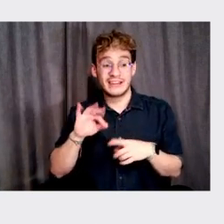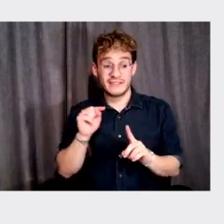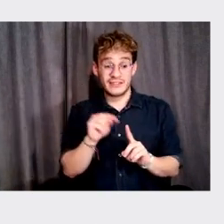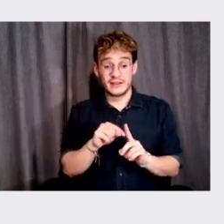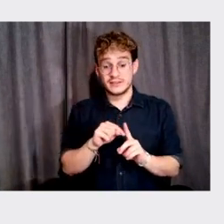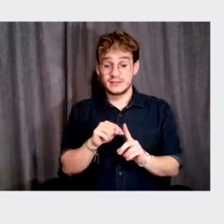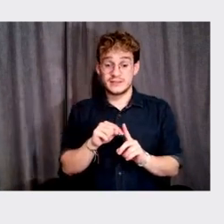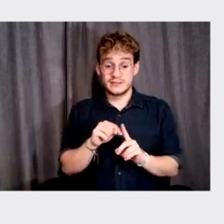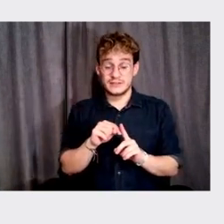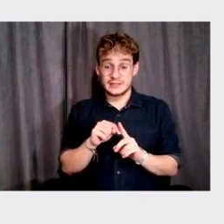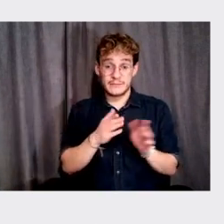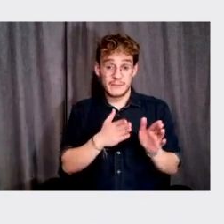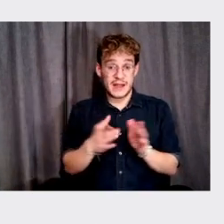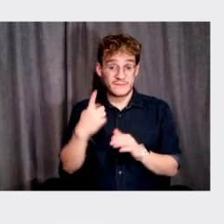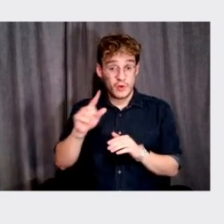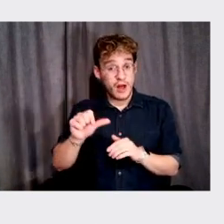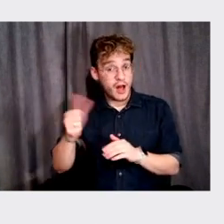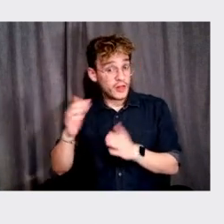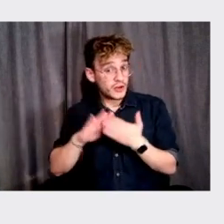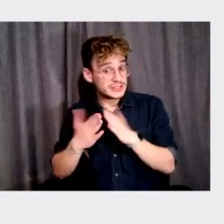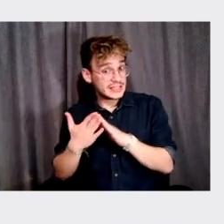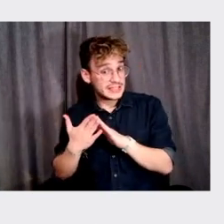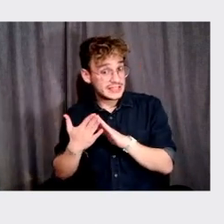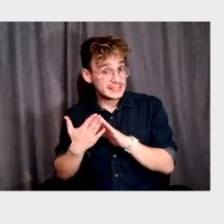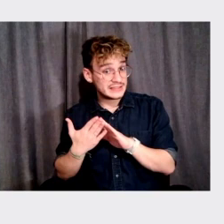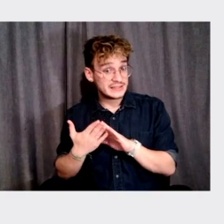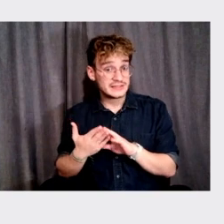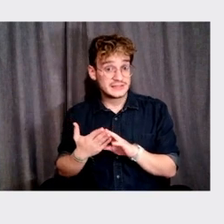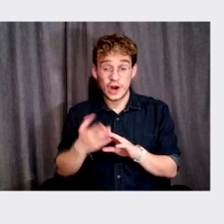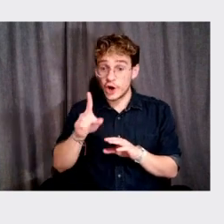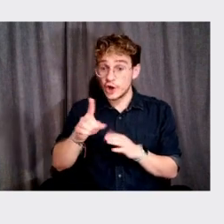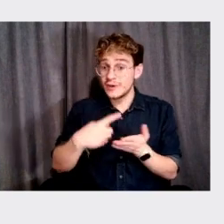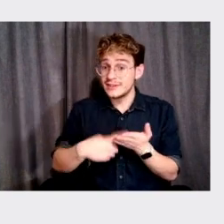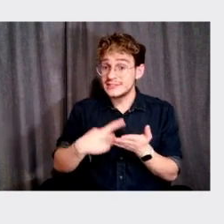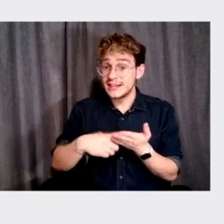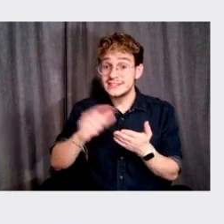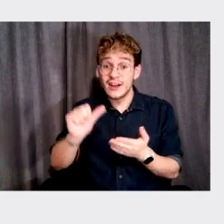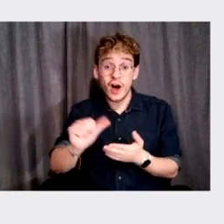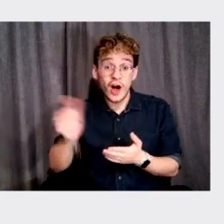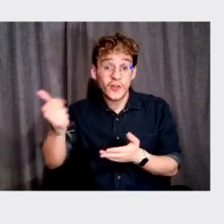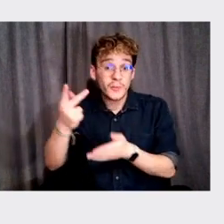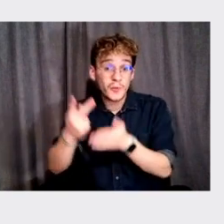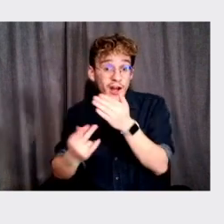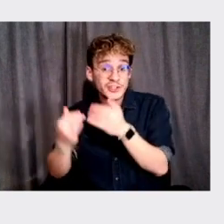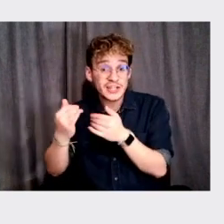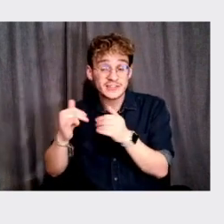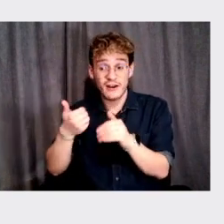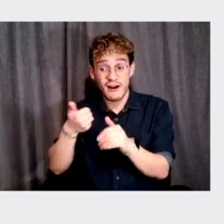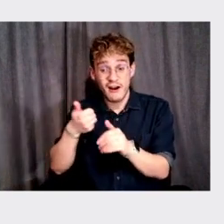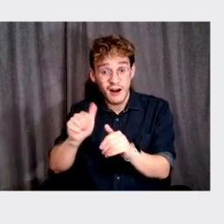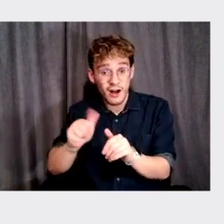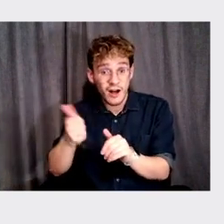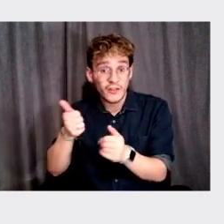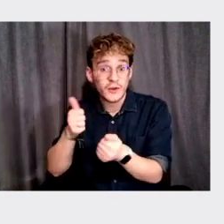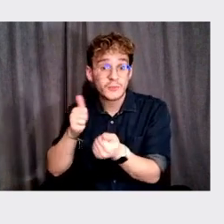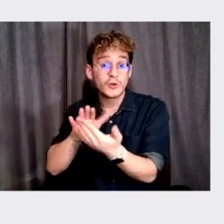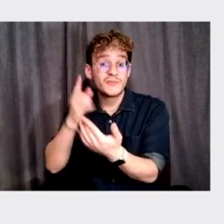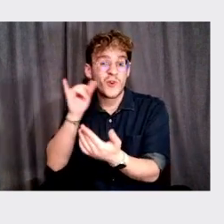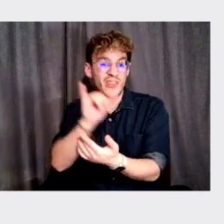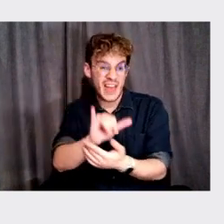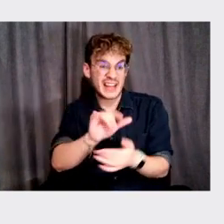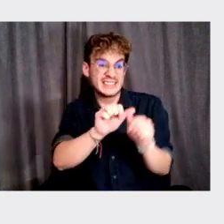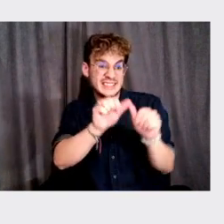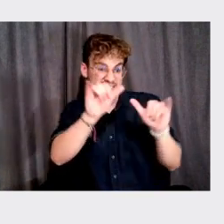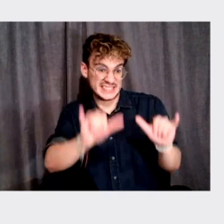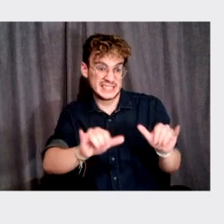in planning for other cities, uh, you know, are you discussing other, um, ways to implement this system,